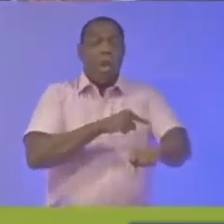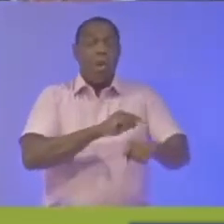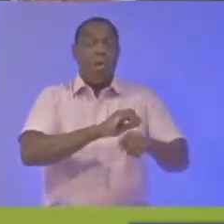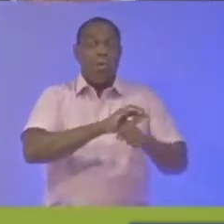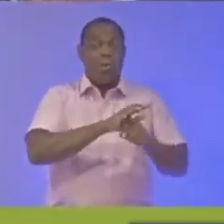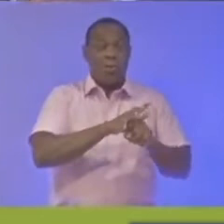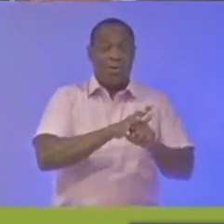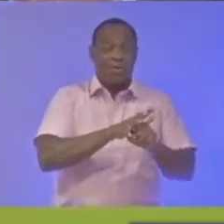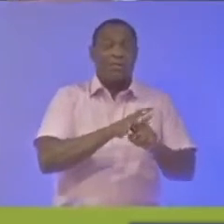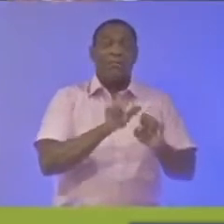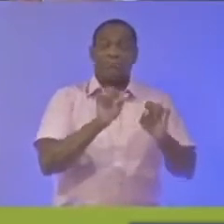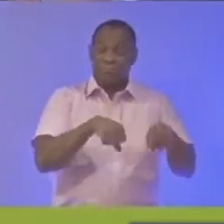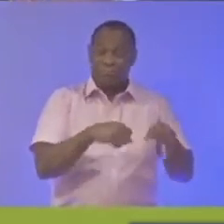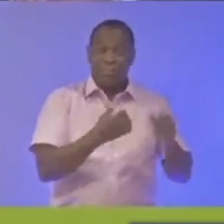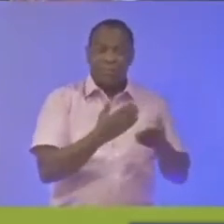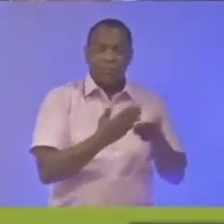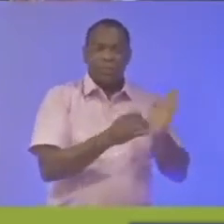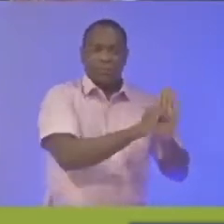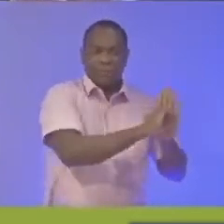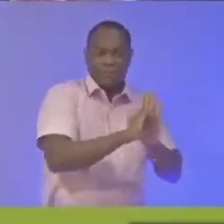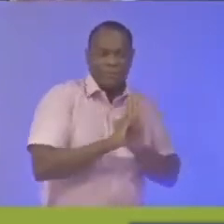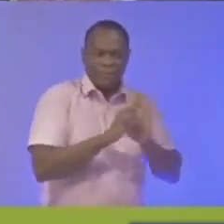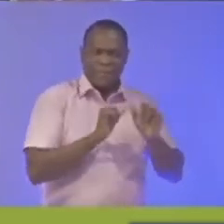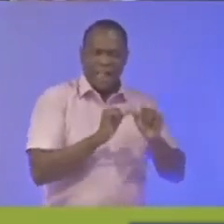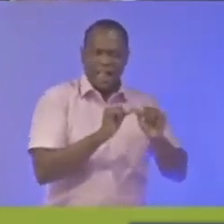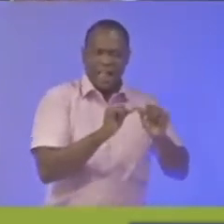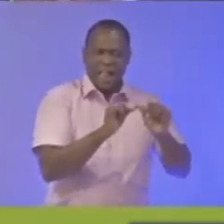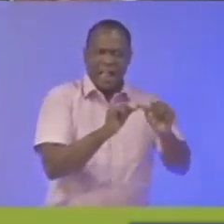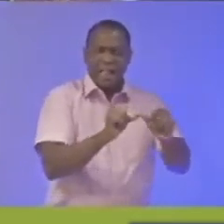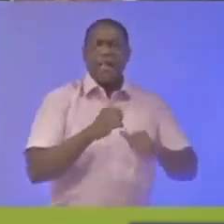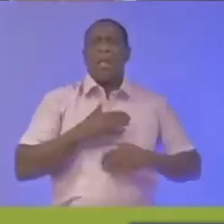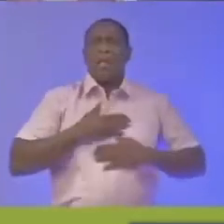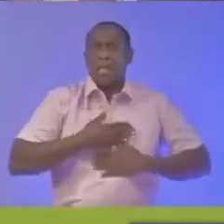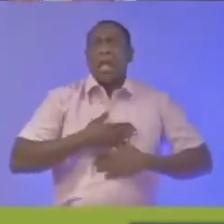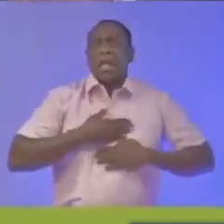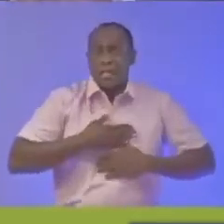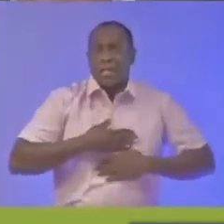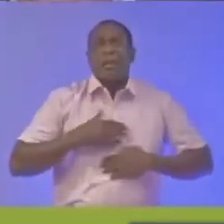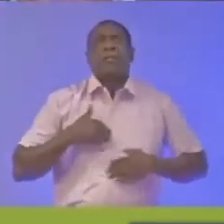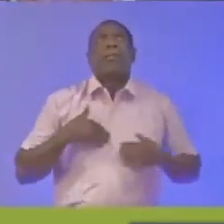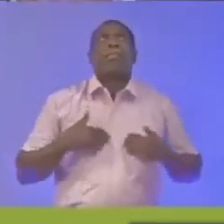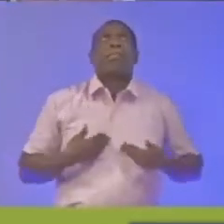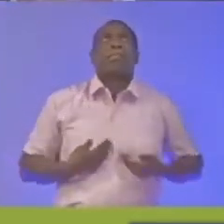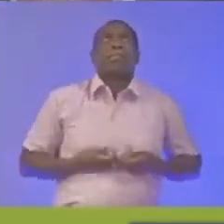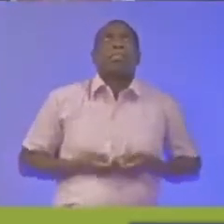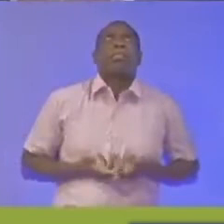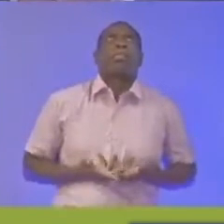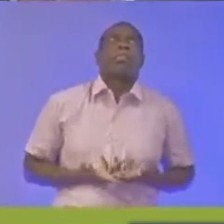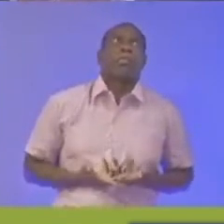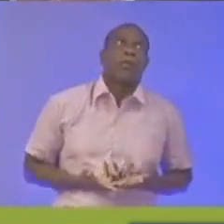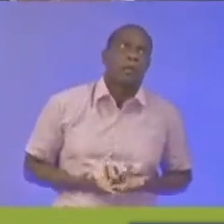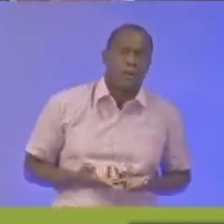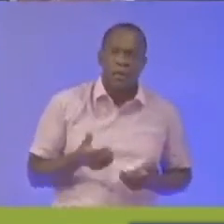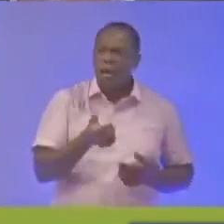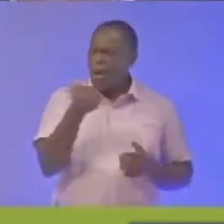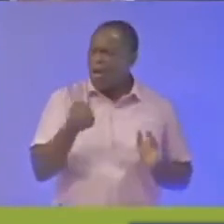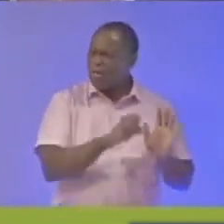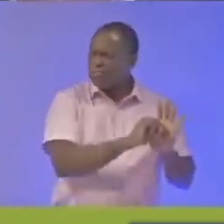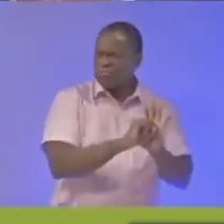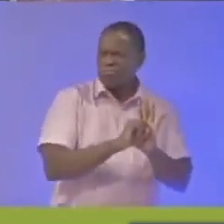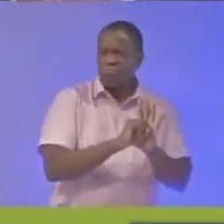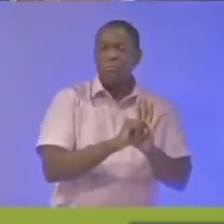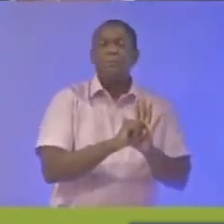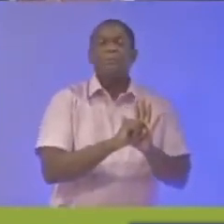long period of time for example shortness of breath fatigue and other symptoms we are looking at the absence of acute